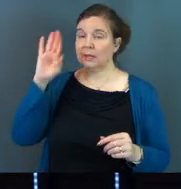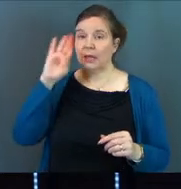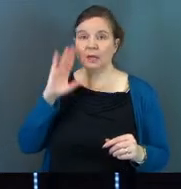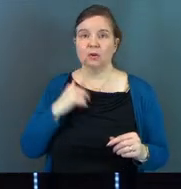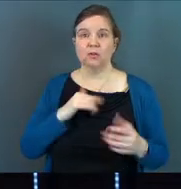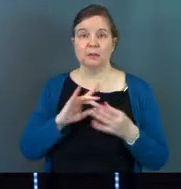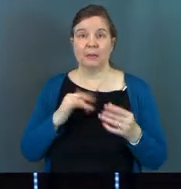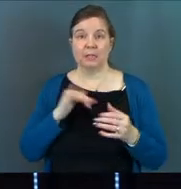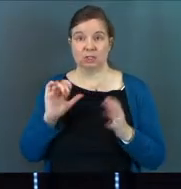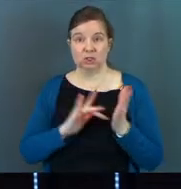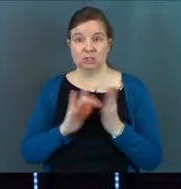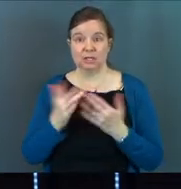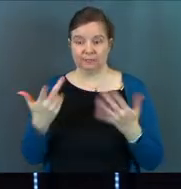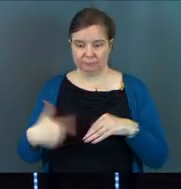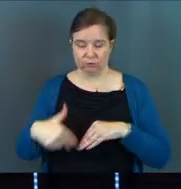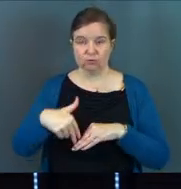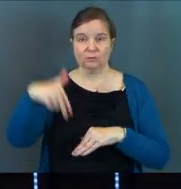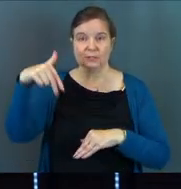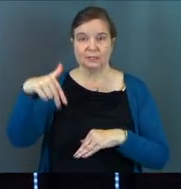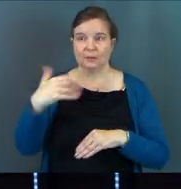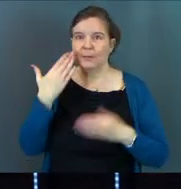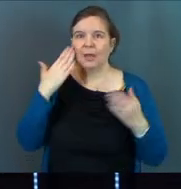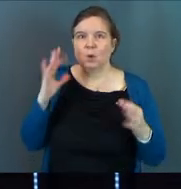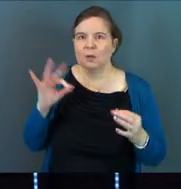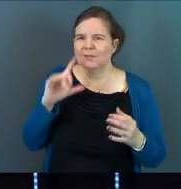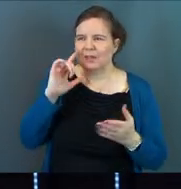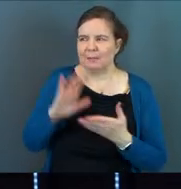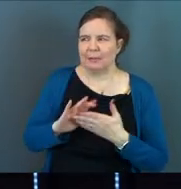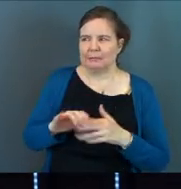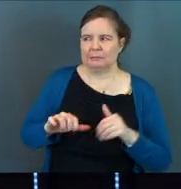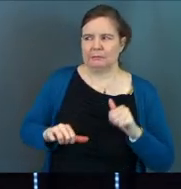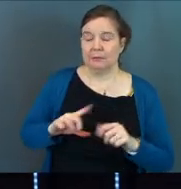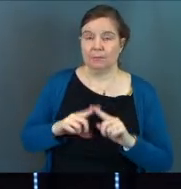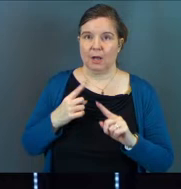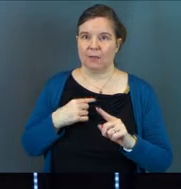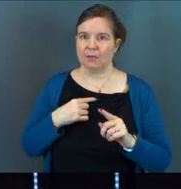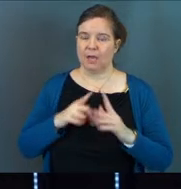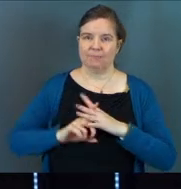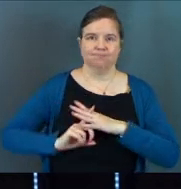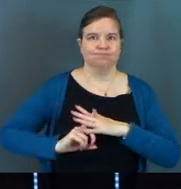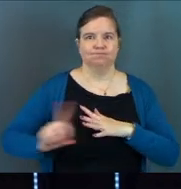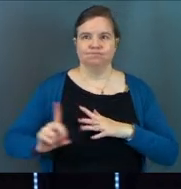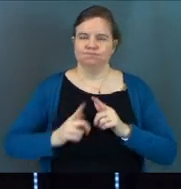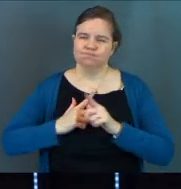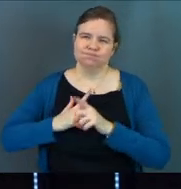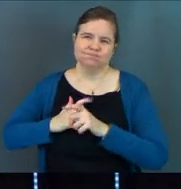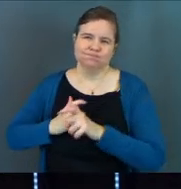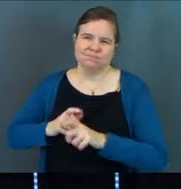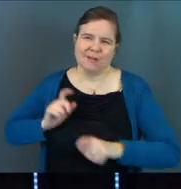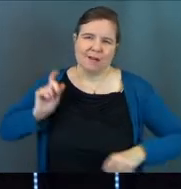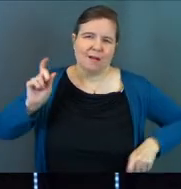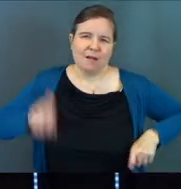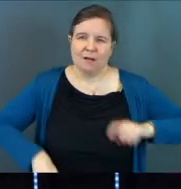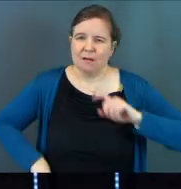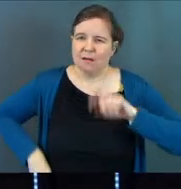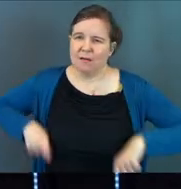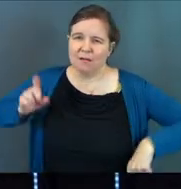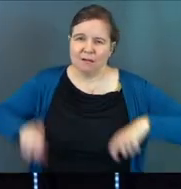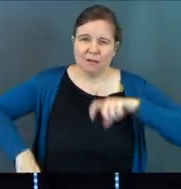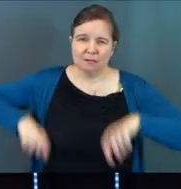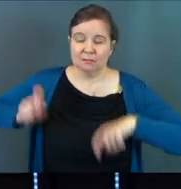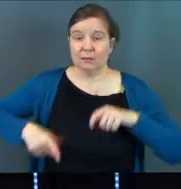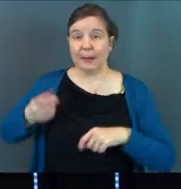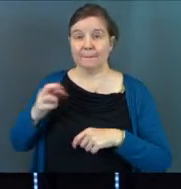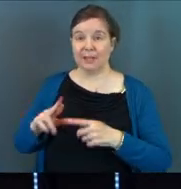message that Jesus has been risen from the dead. They don't know if they believe it yet, but they bolt for the tomb. Peter especially